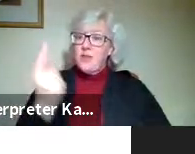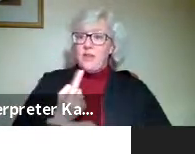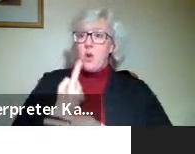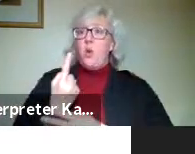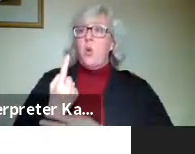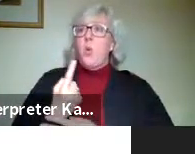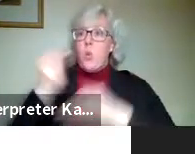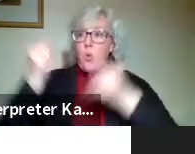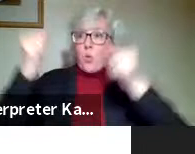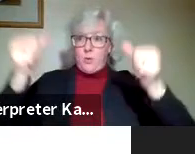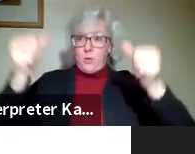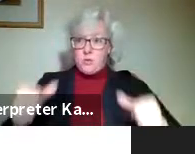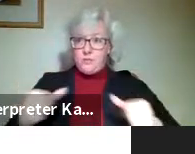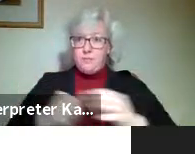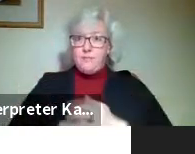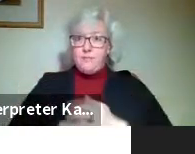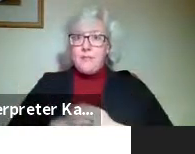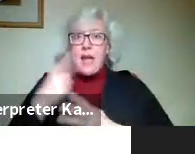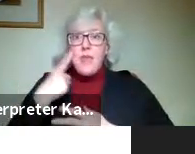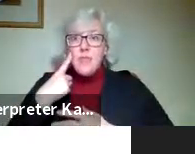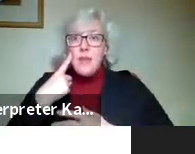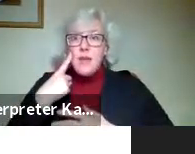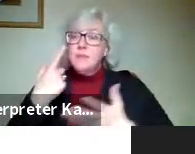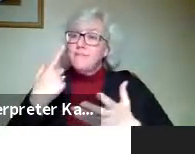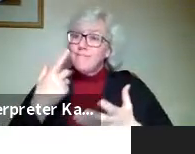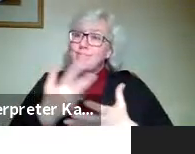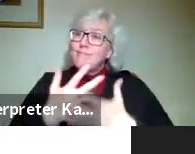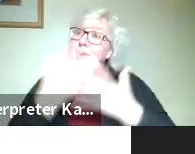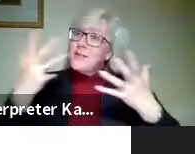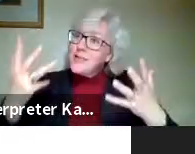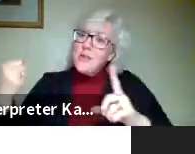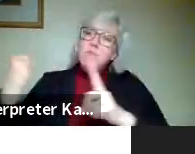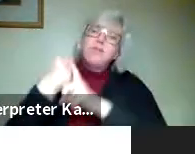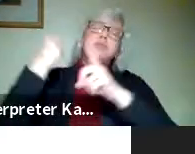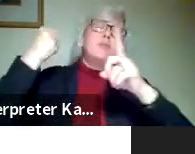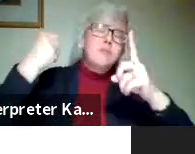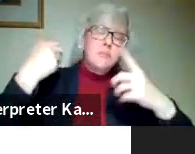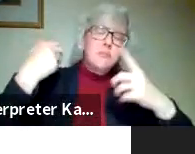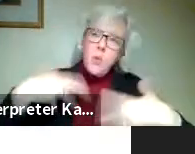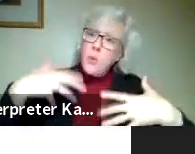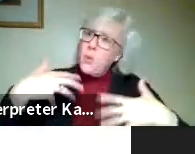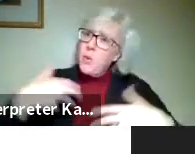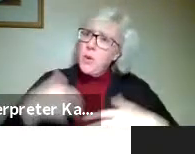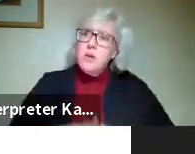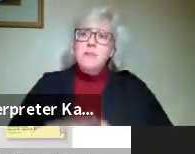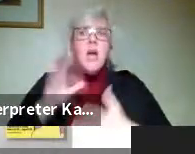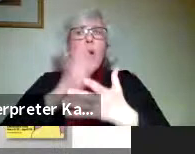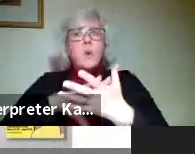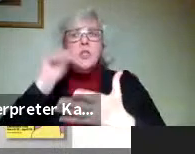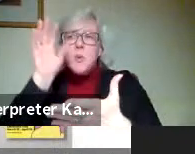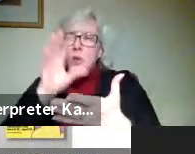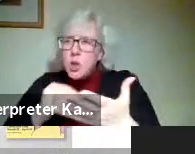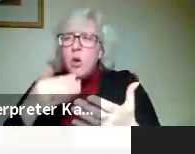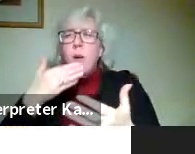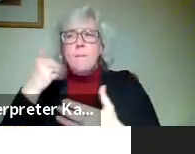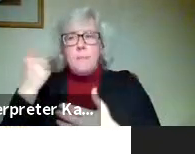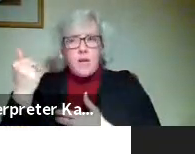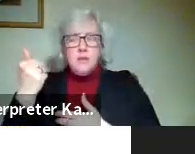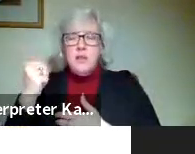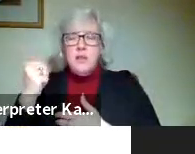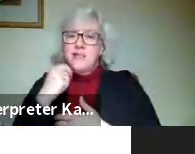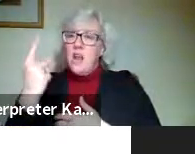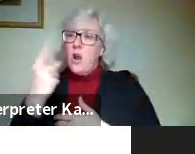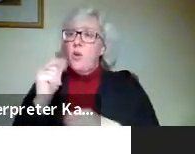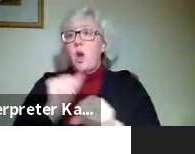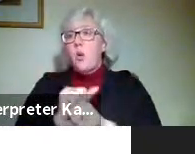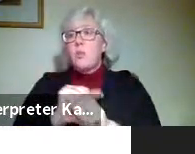which I think has a lot of impact. And that's what our students learn to do best, not just